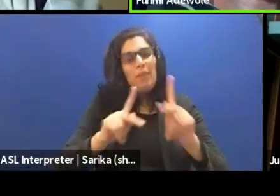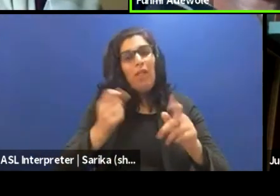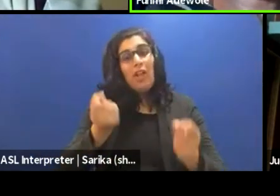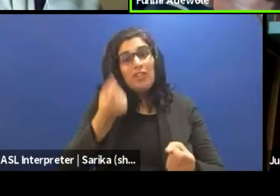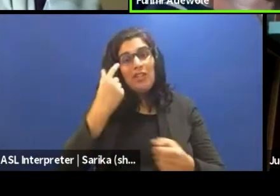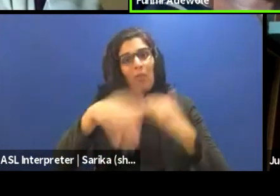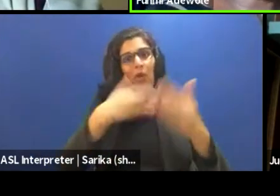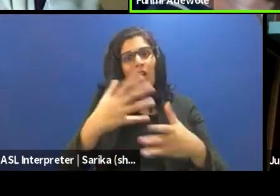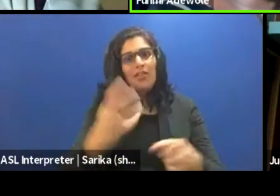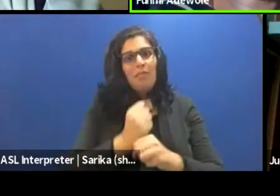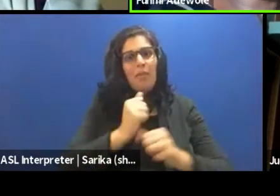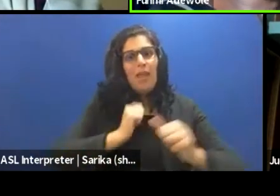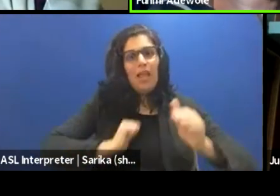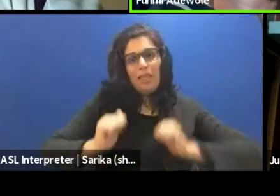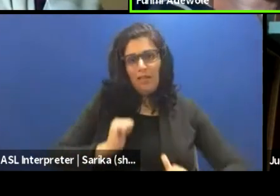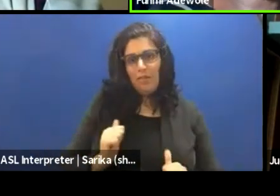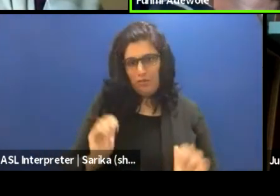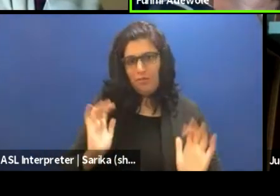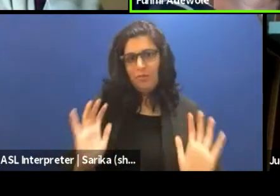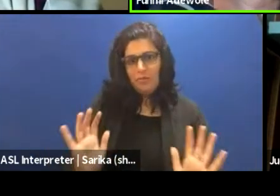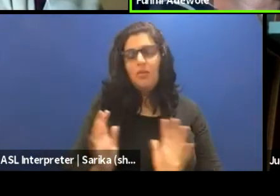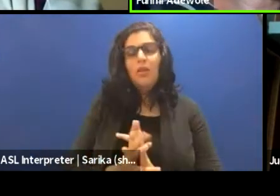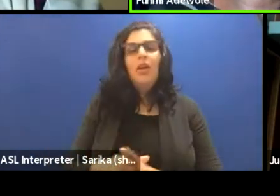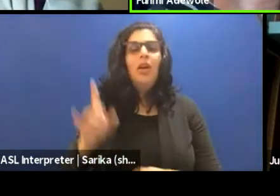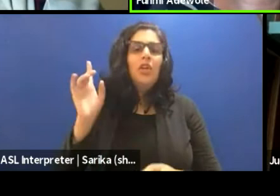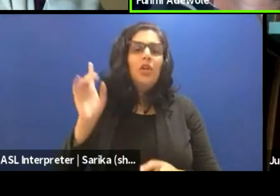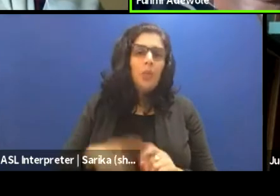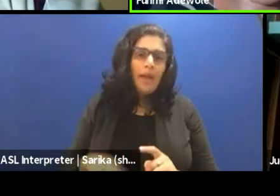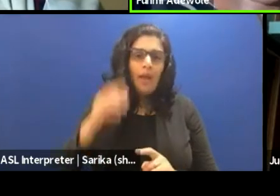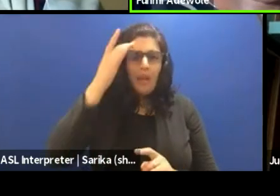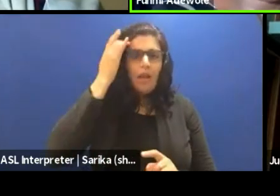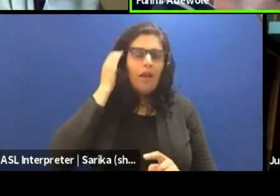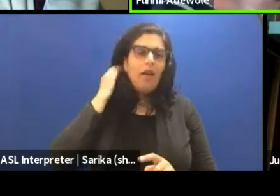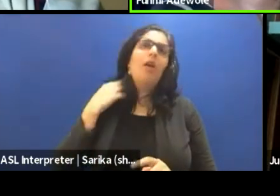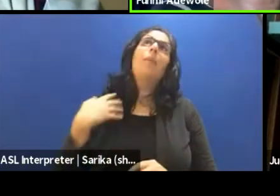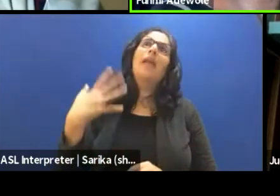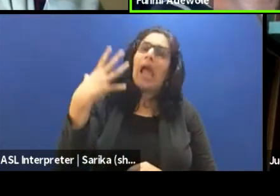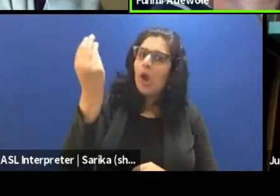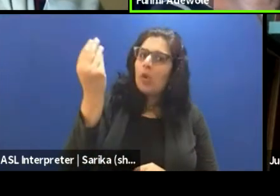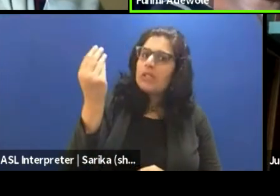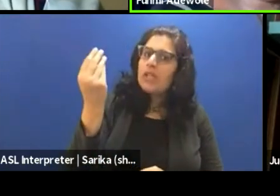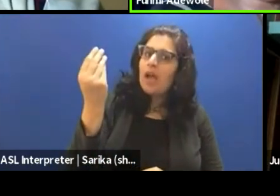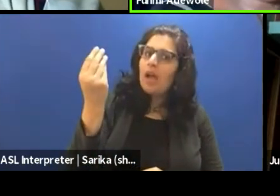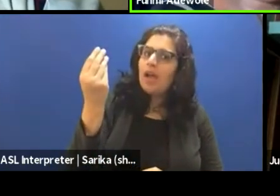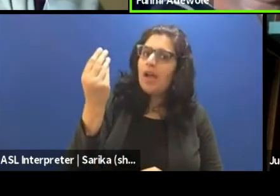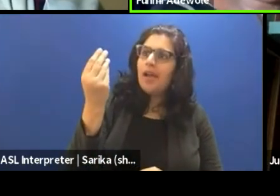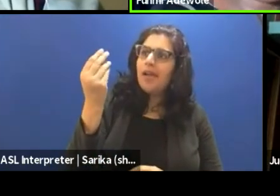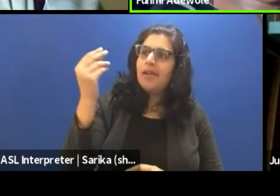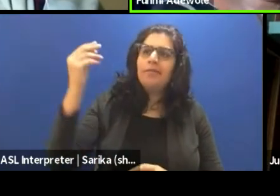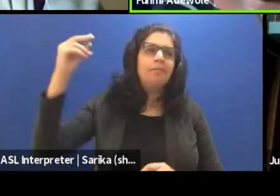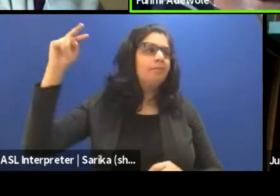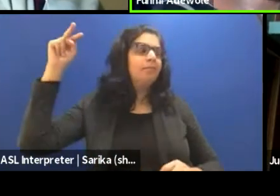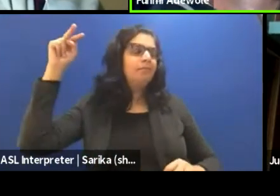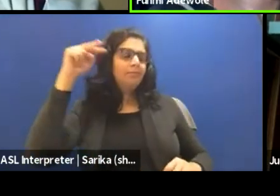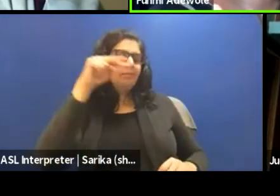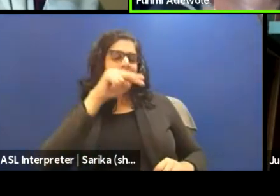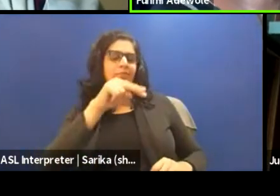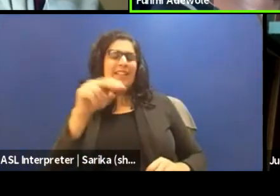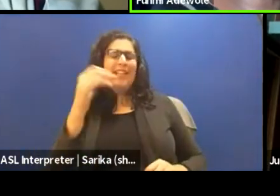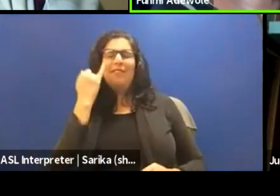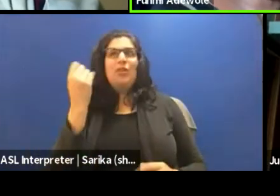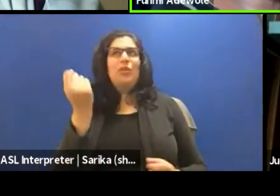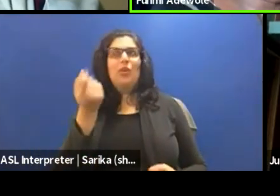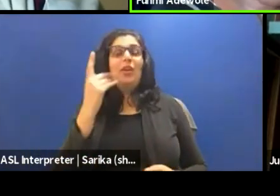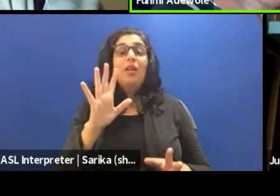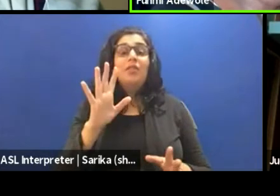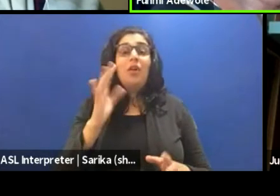Because you can't, you can't be an outside eye if you don't understand, you know, you know, for example,